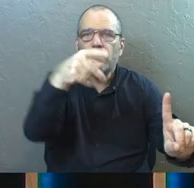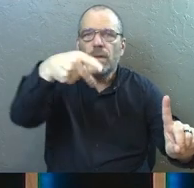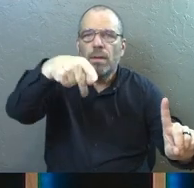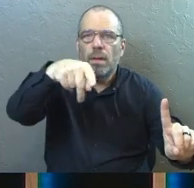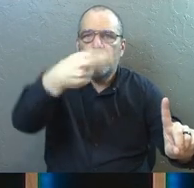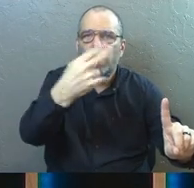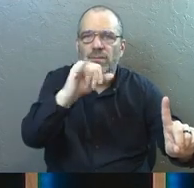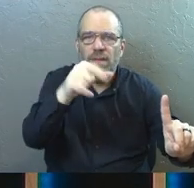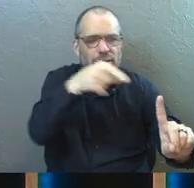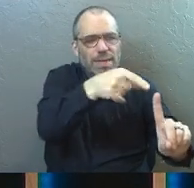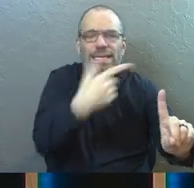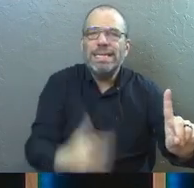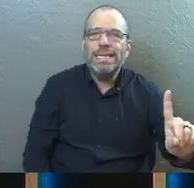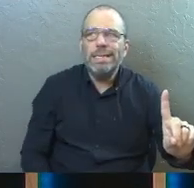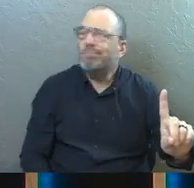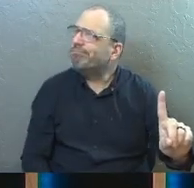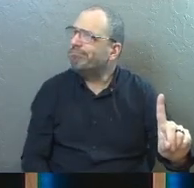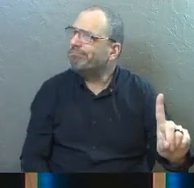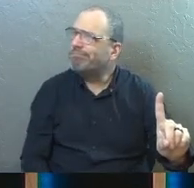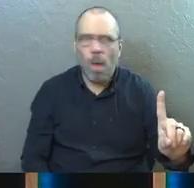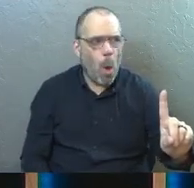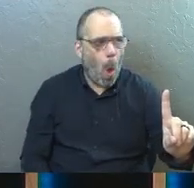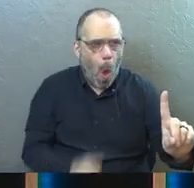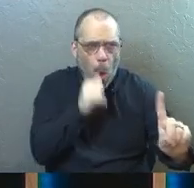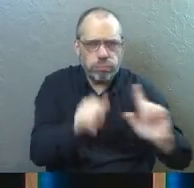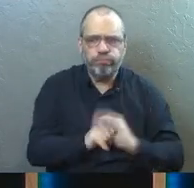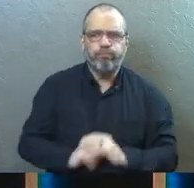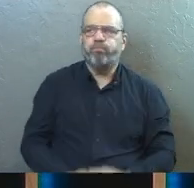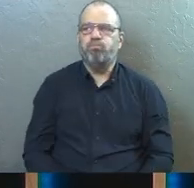not hiding out.